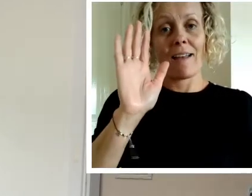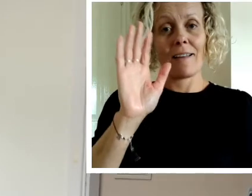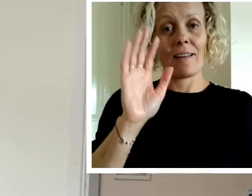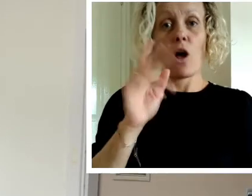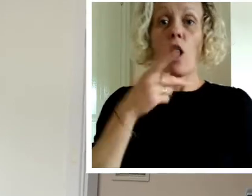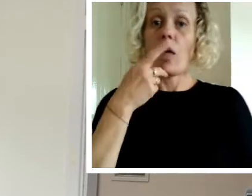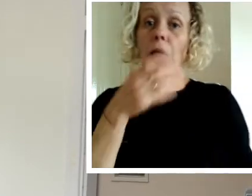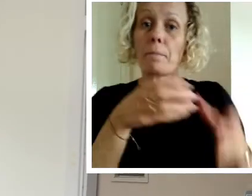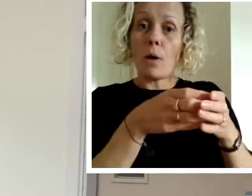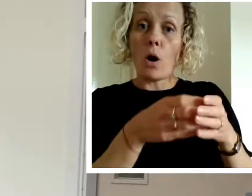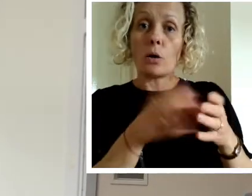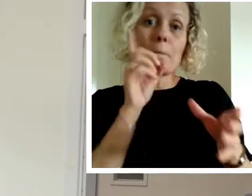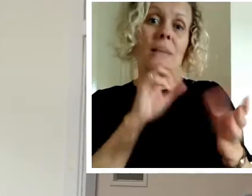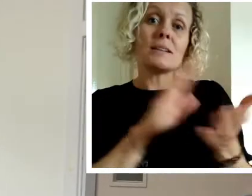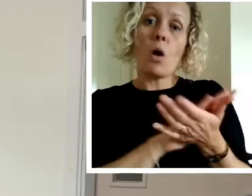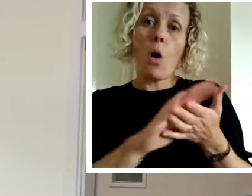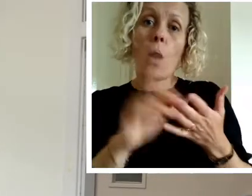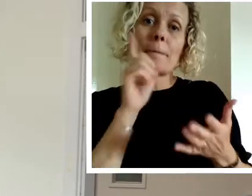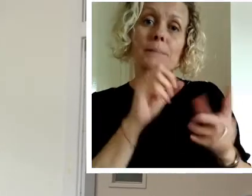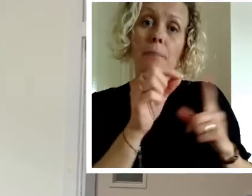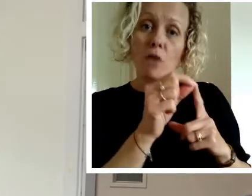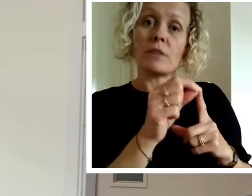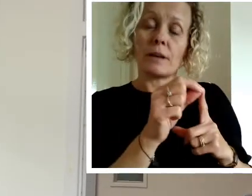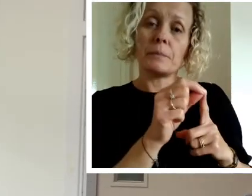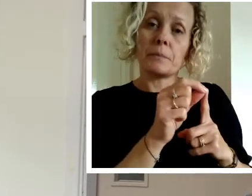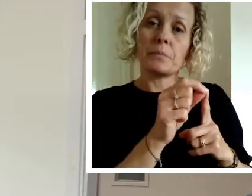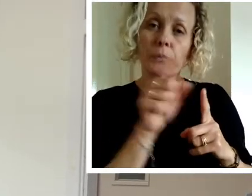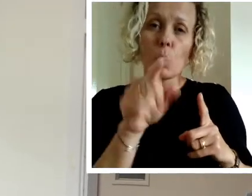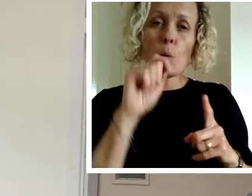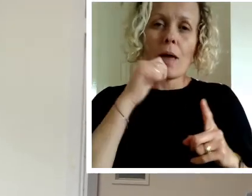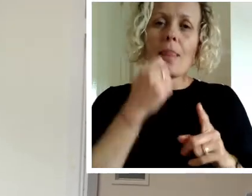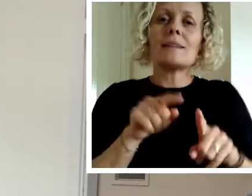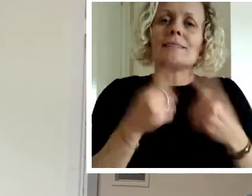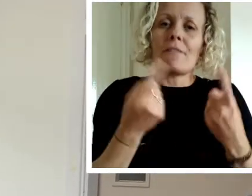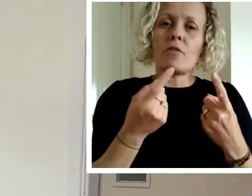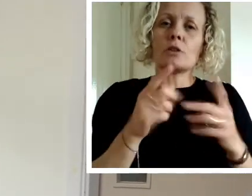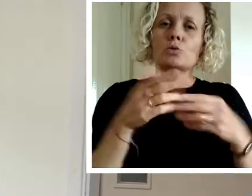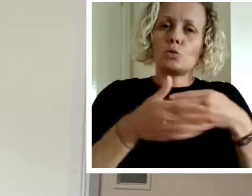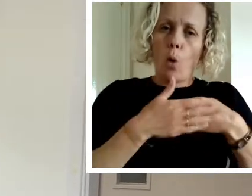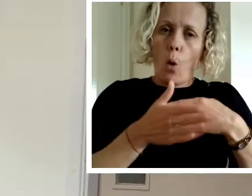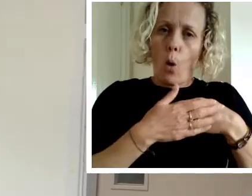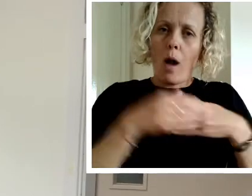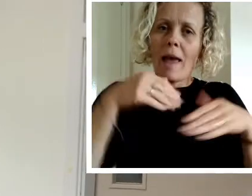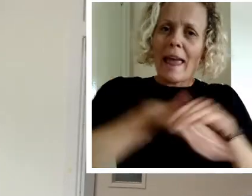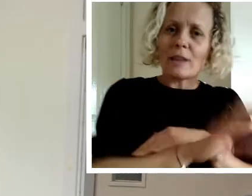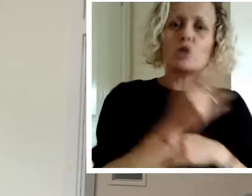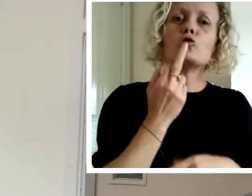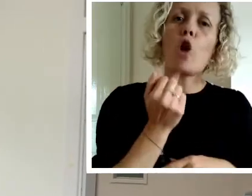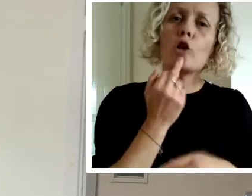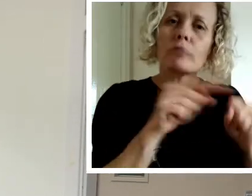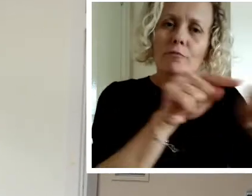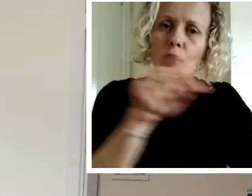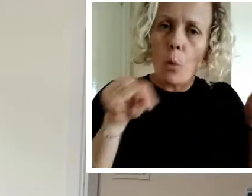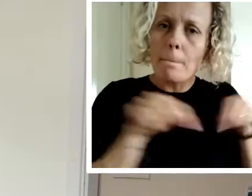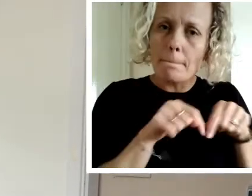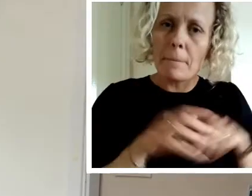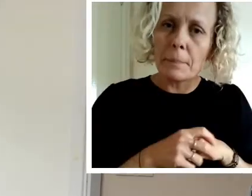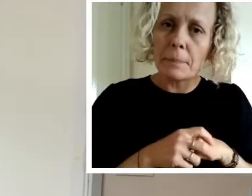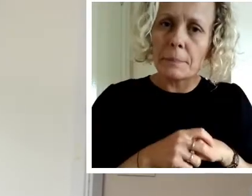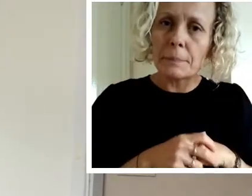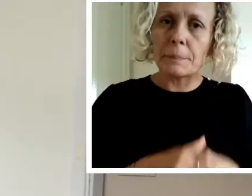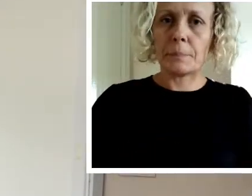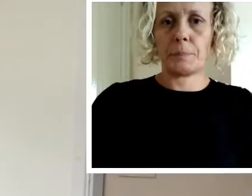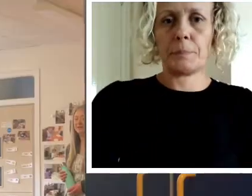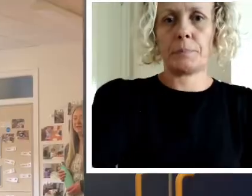Hi if you're in the other pod with Mrs Hall or Mrs Perry you're going to be coming through this way into the nursery room.